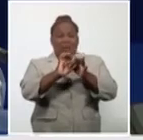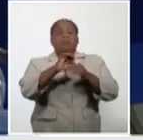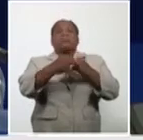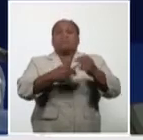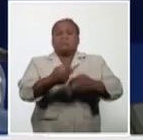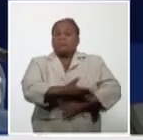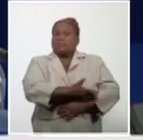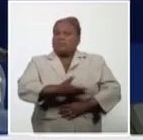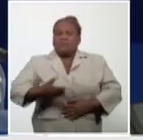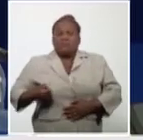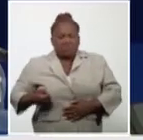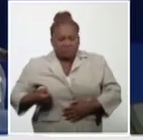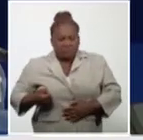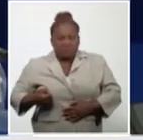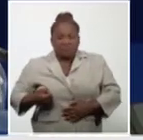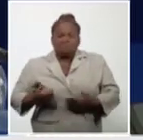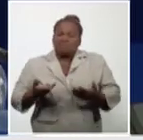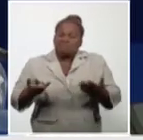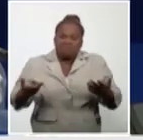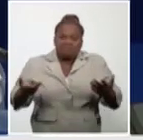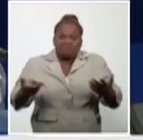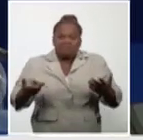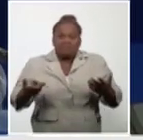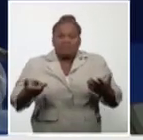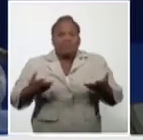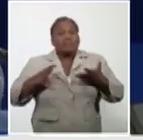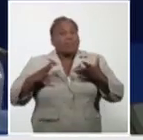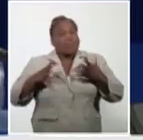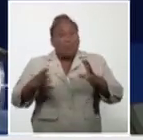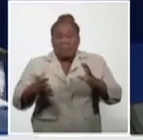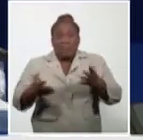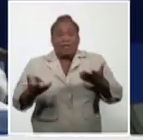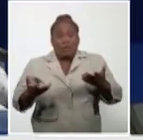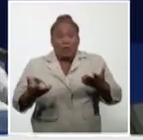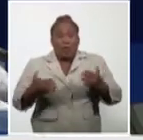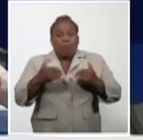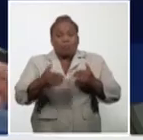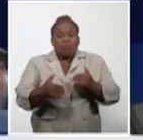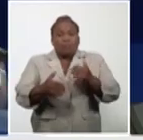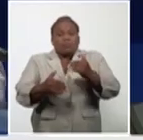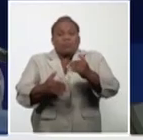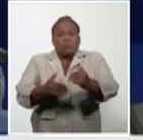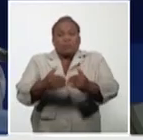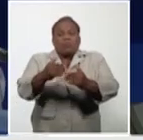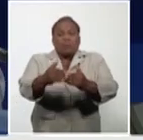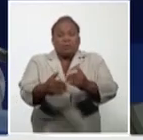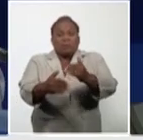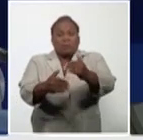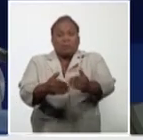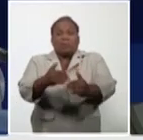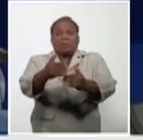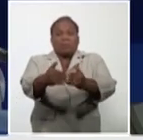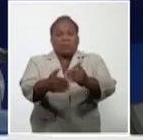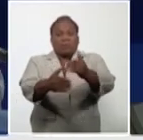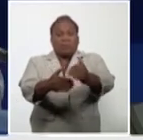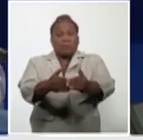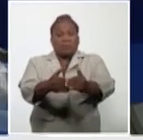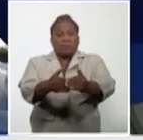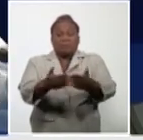the complications that he presented did not make it possible